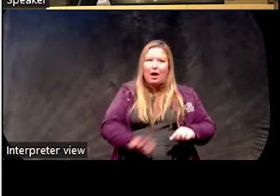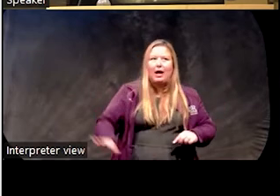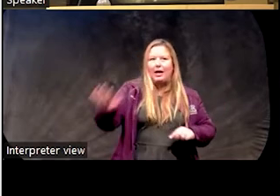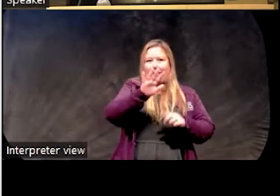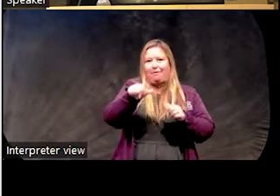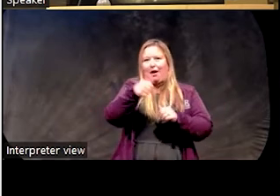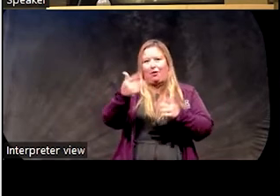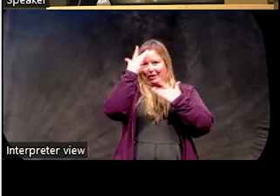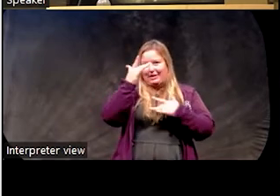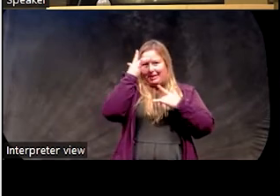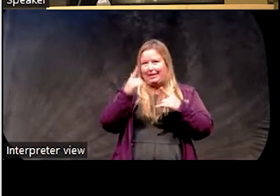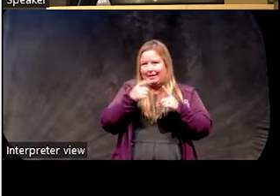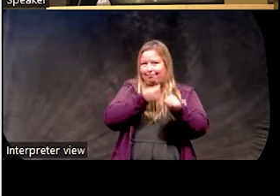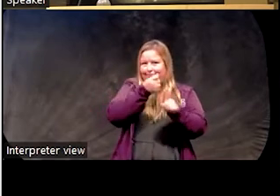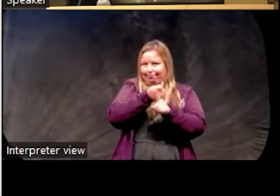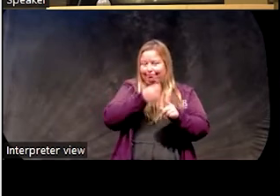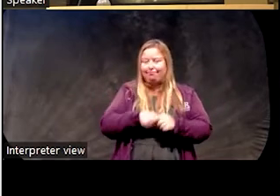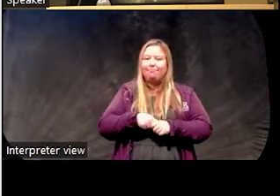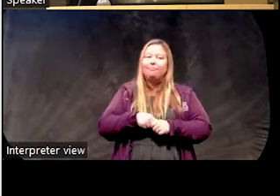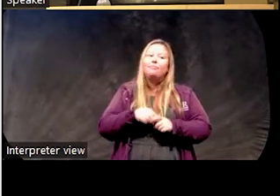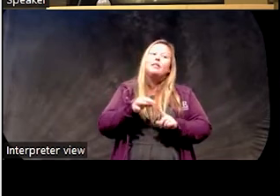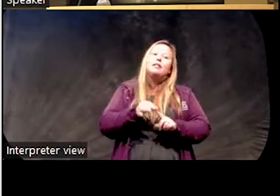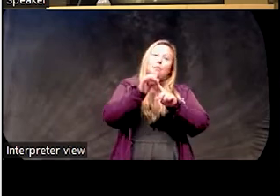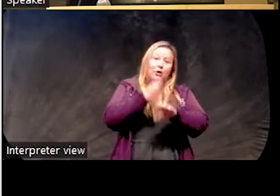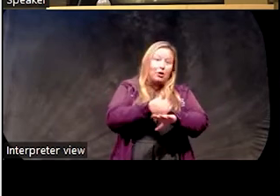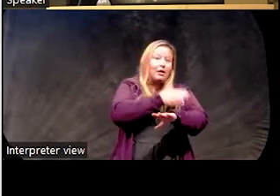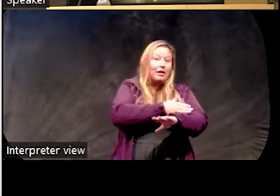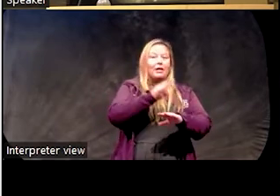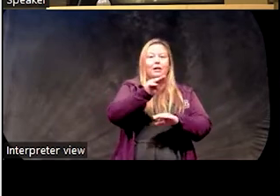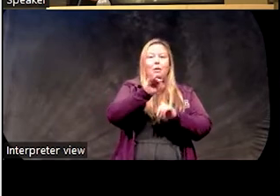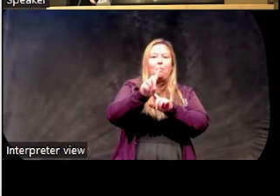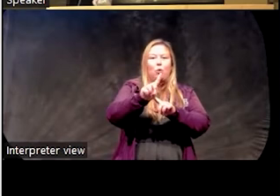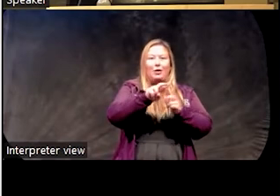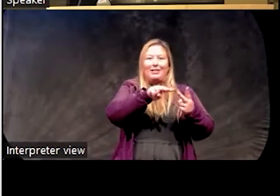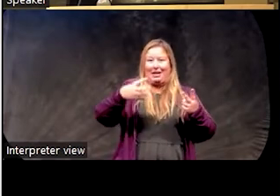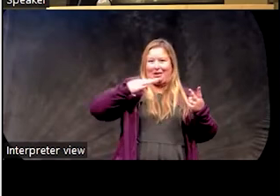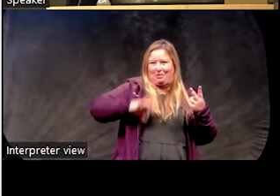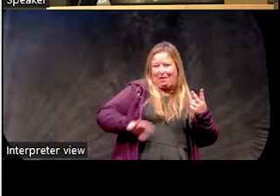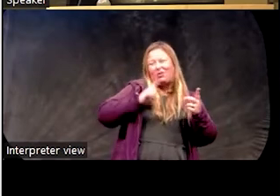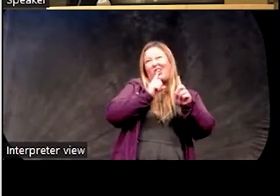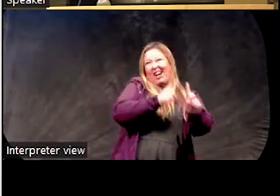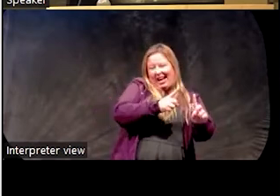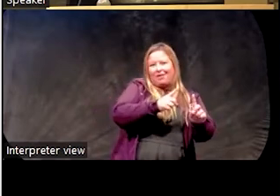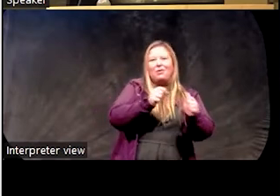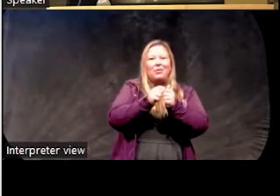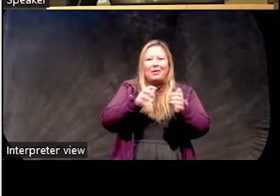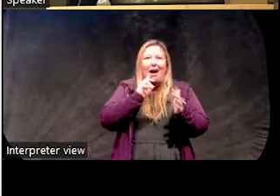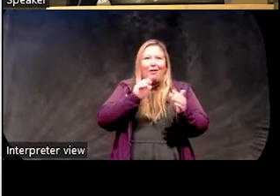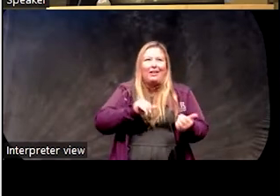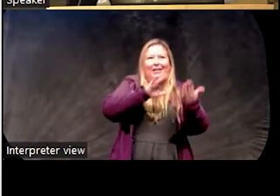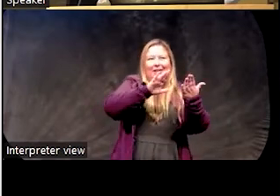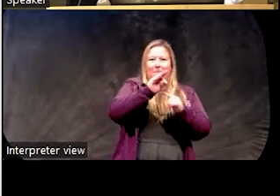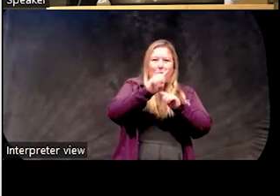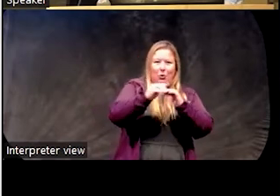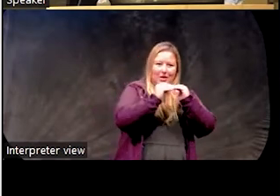comorbidities and widely found to especially improve mood as a secondary benefit or aim without necessarily addressing